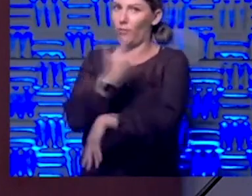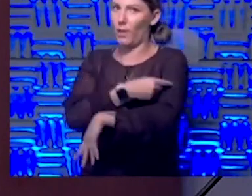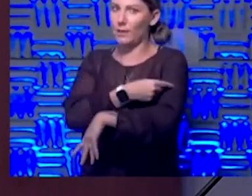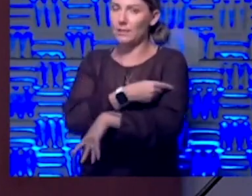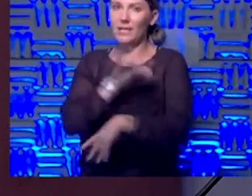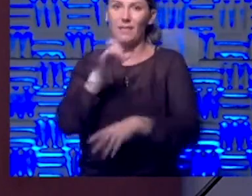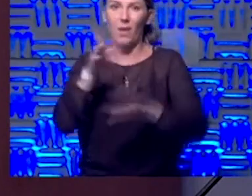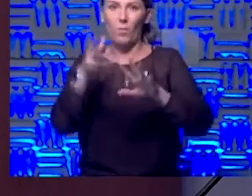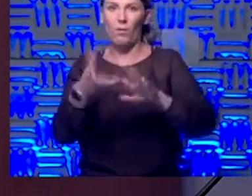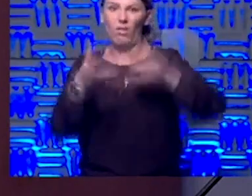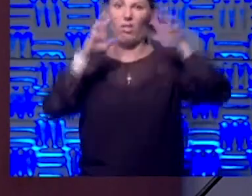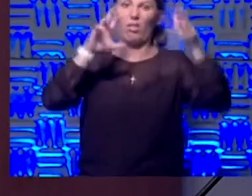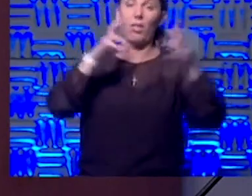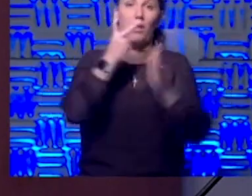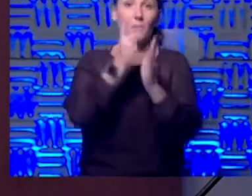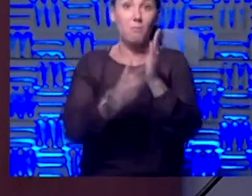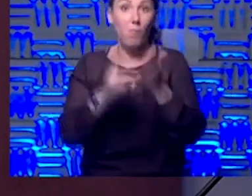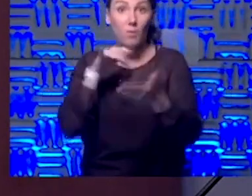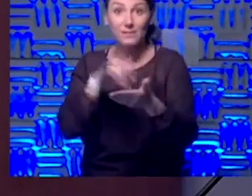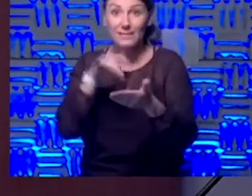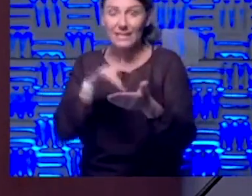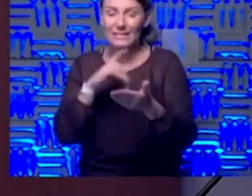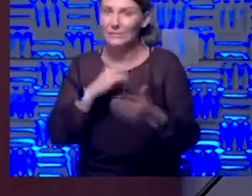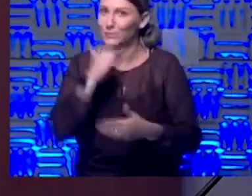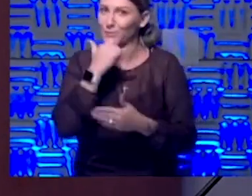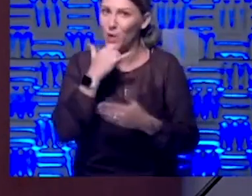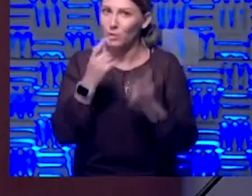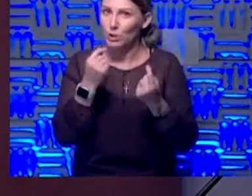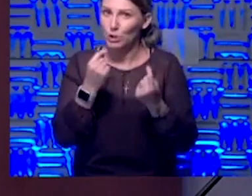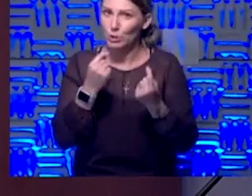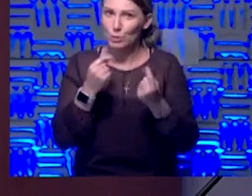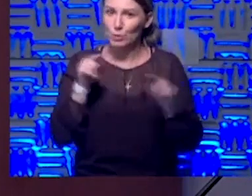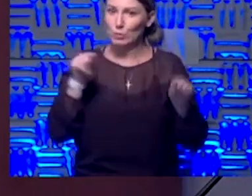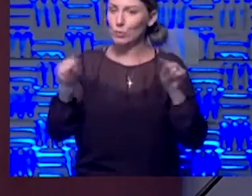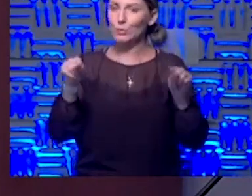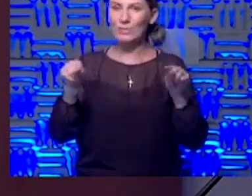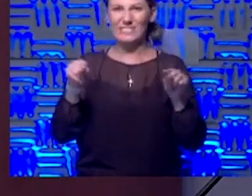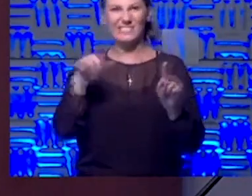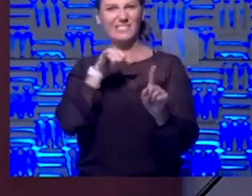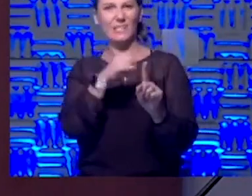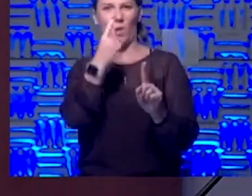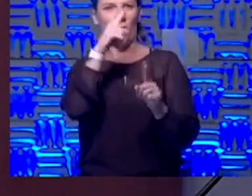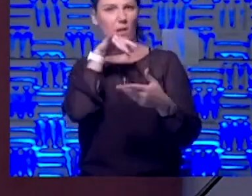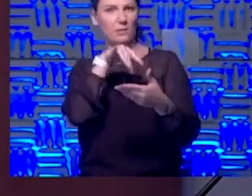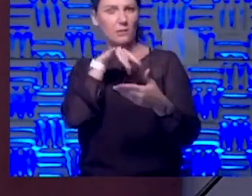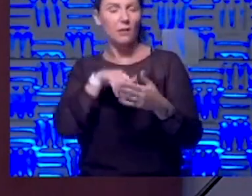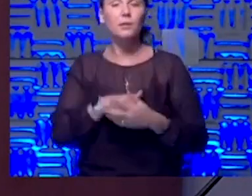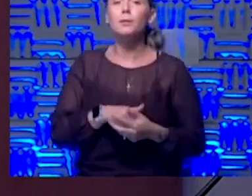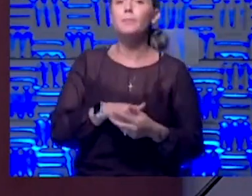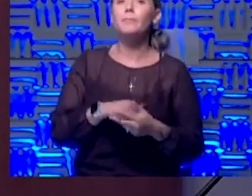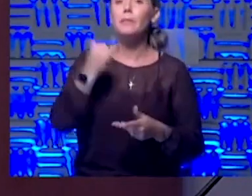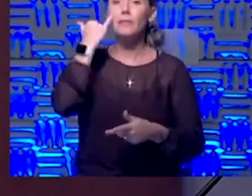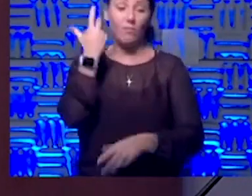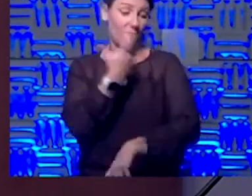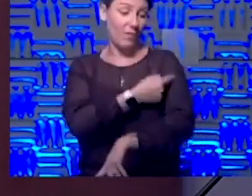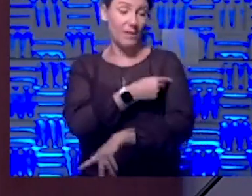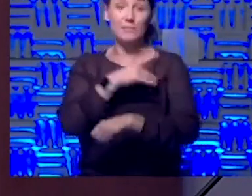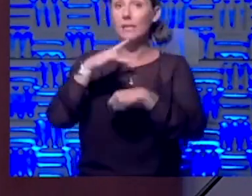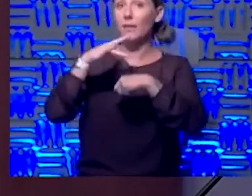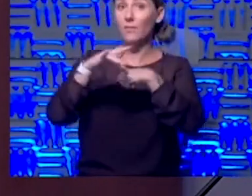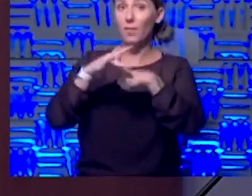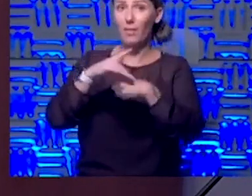that will mess up both studies, that would be the wrong thing to do. But if a vaccine becomes available and